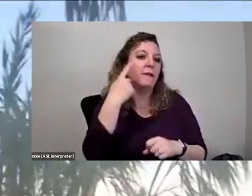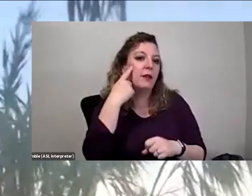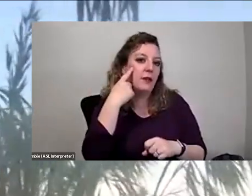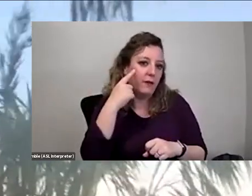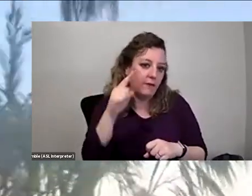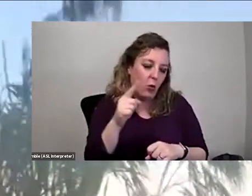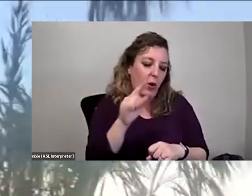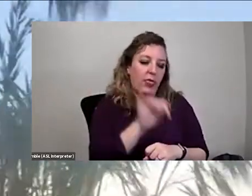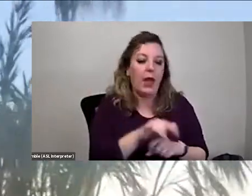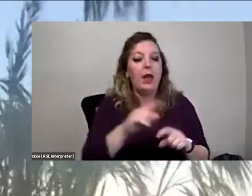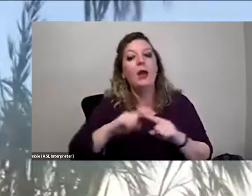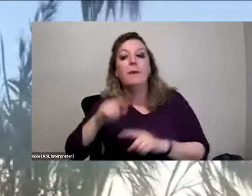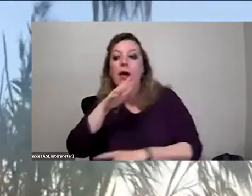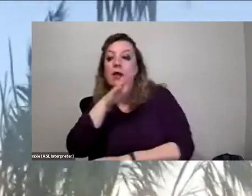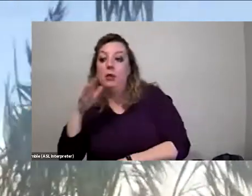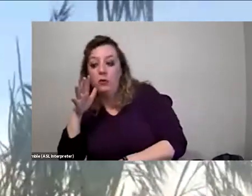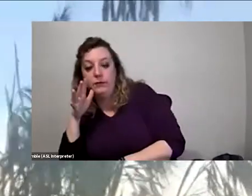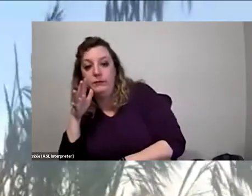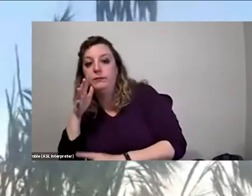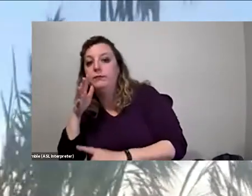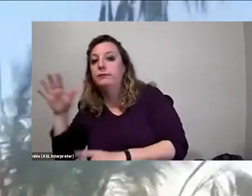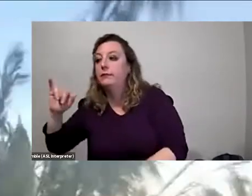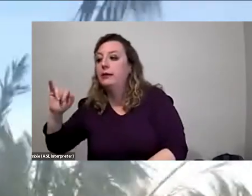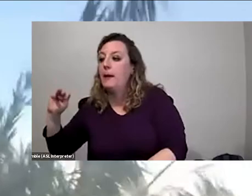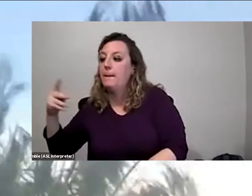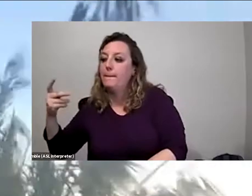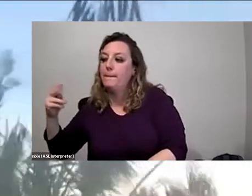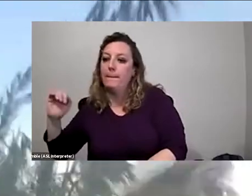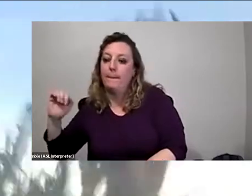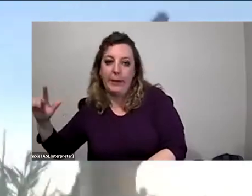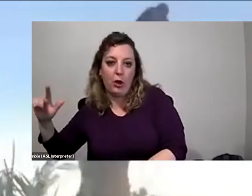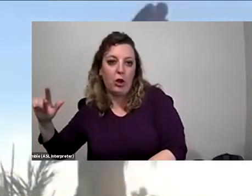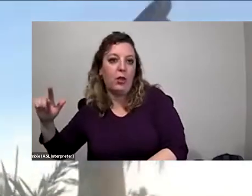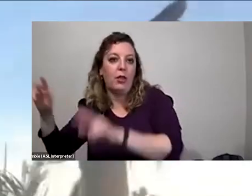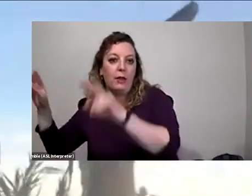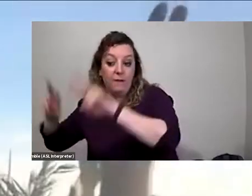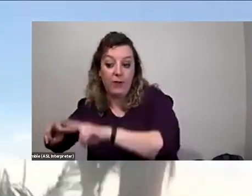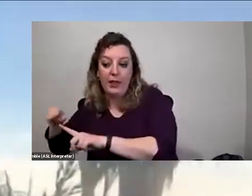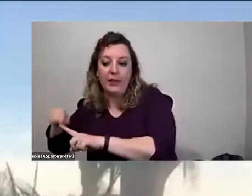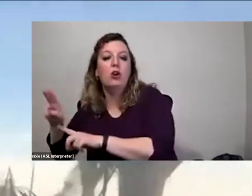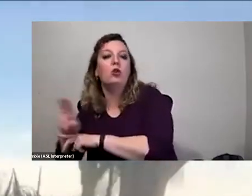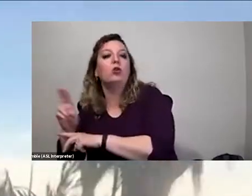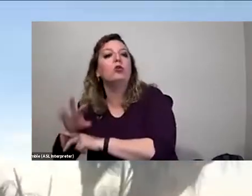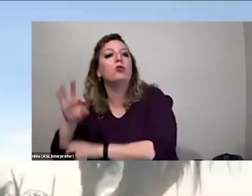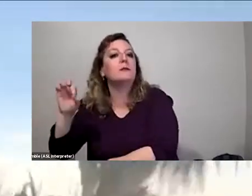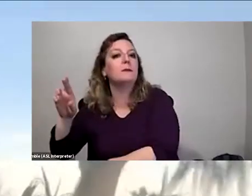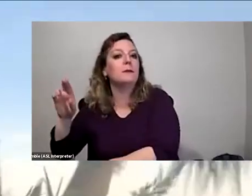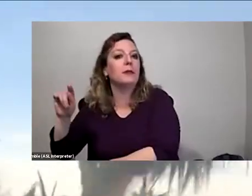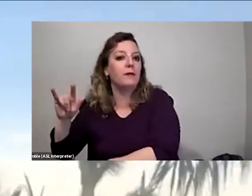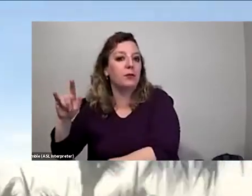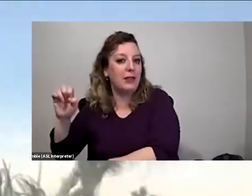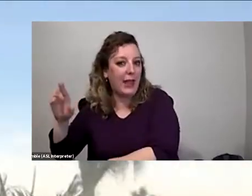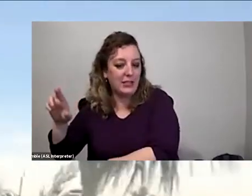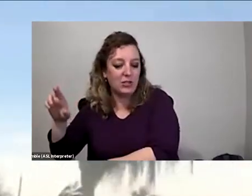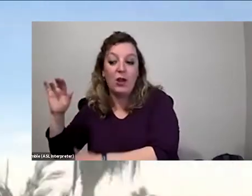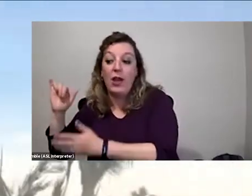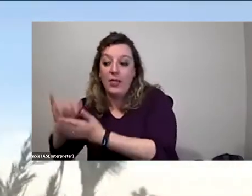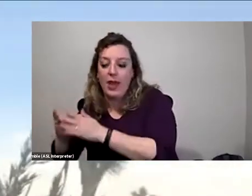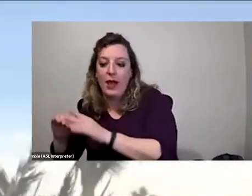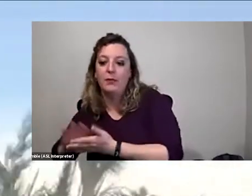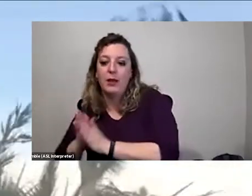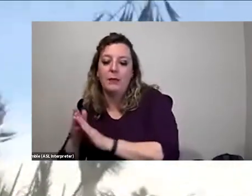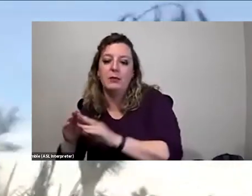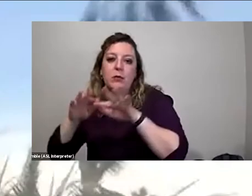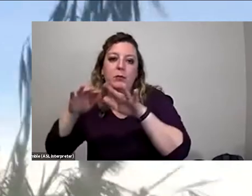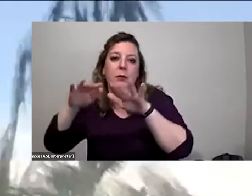Valley and they use fertilizers and the fertilizers become airborne and the nitrogen from the fertilizers has been deposited